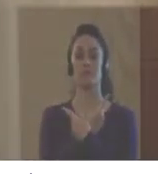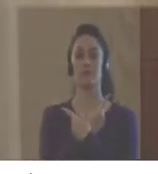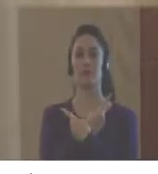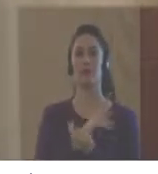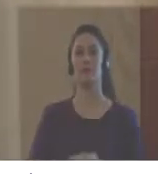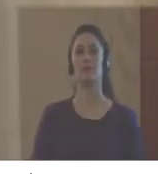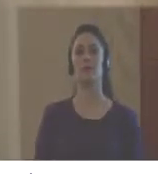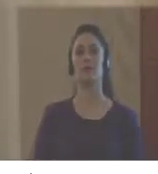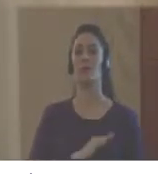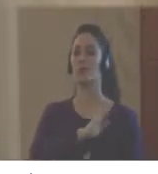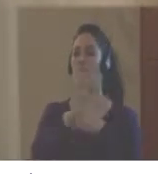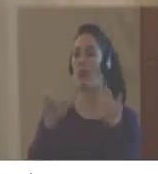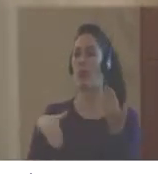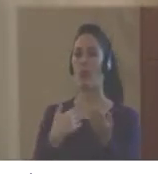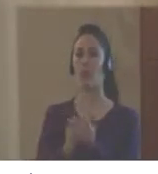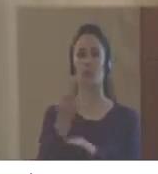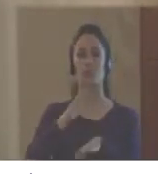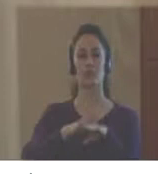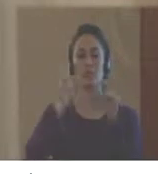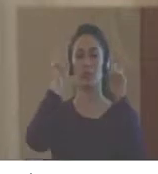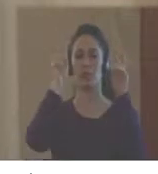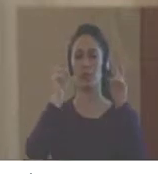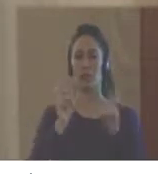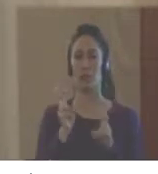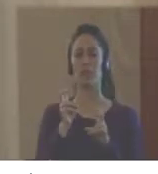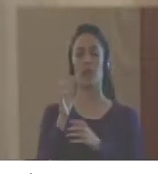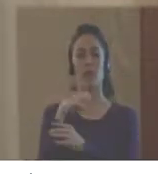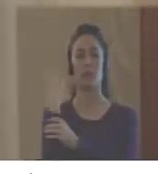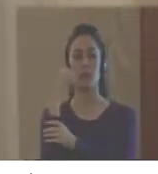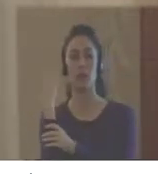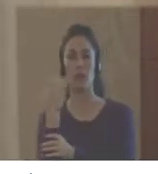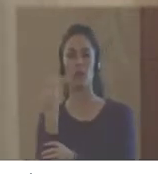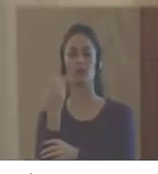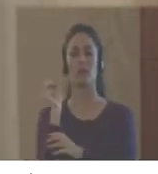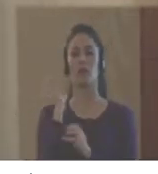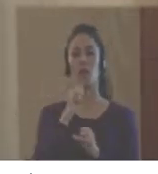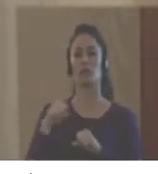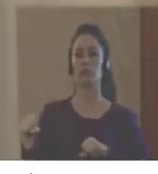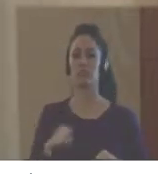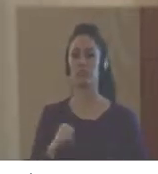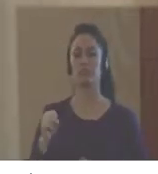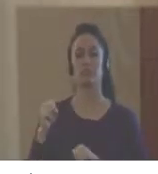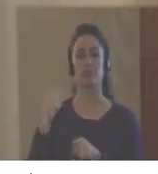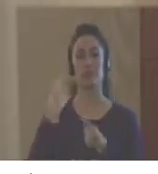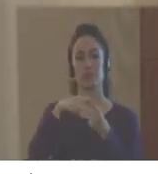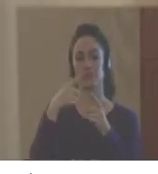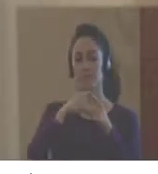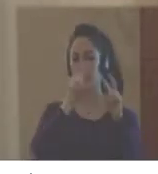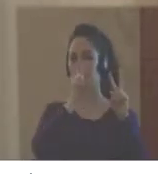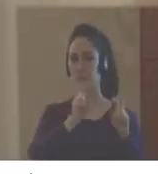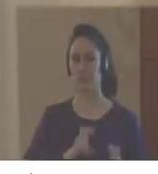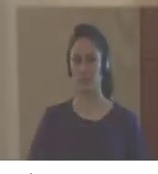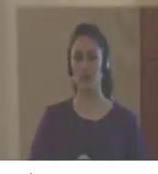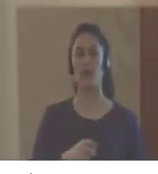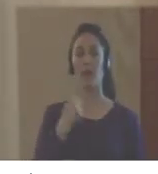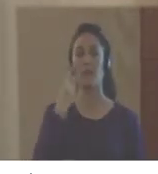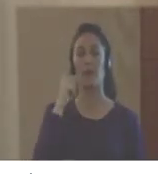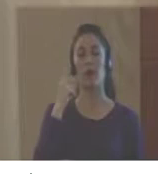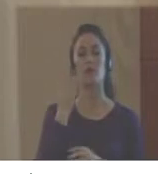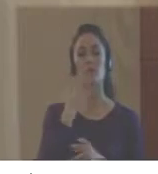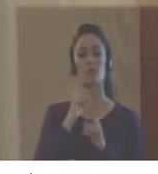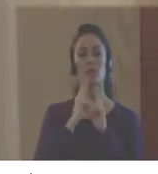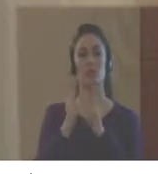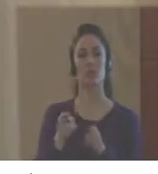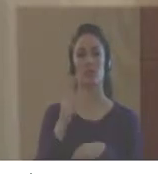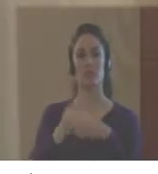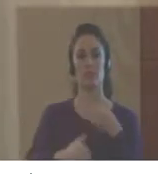mitigation, that's risk reduction, and everything related to the disasters and emergencies, on the preparedness and